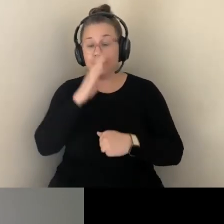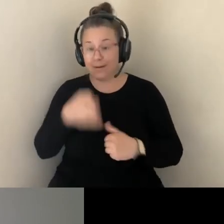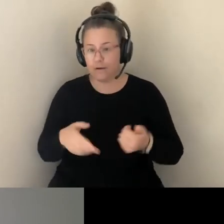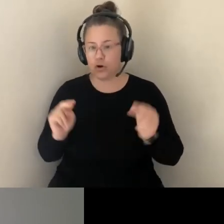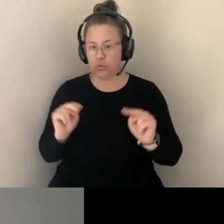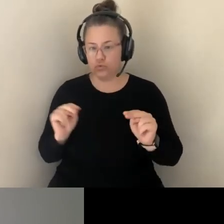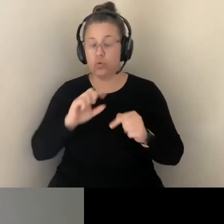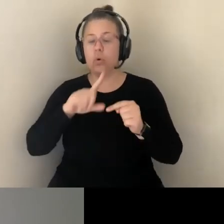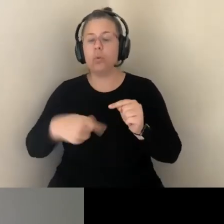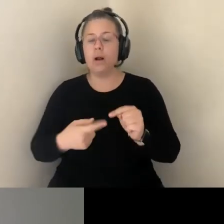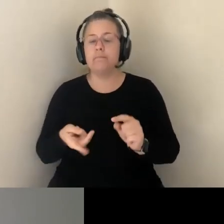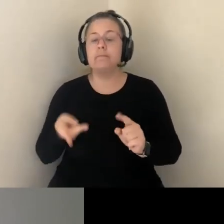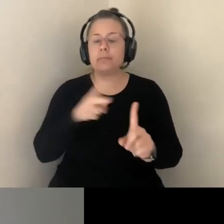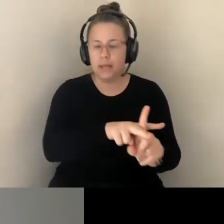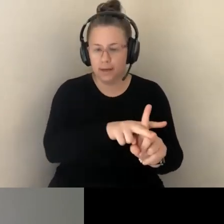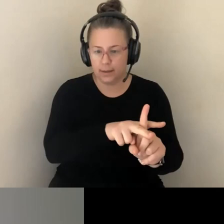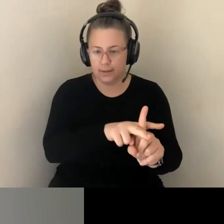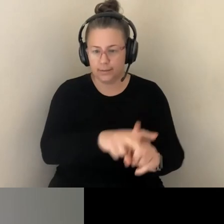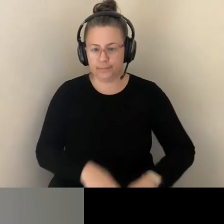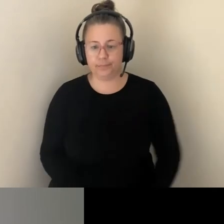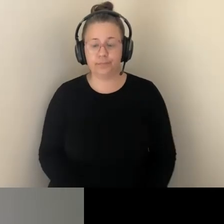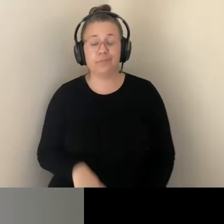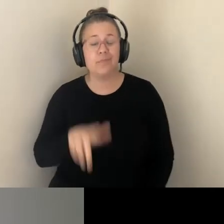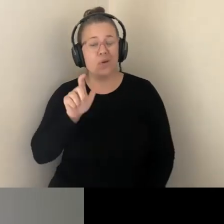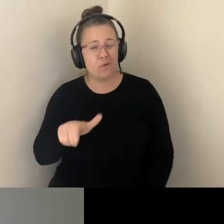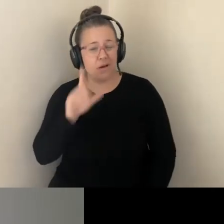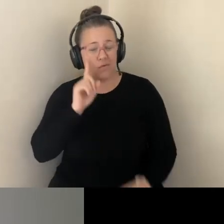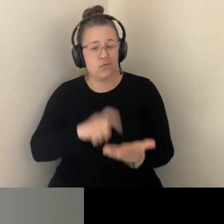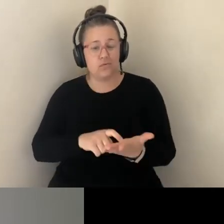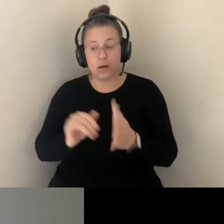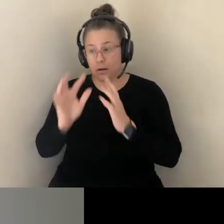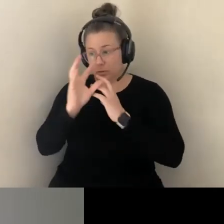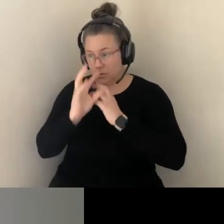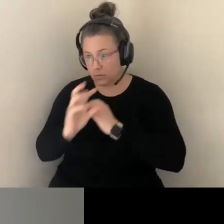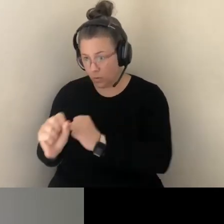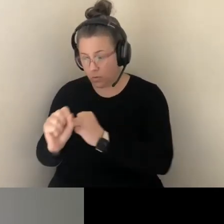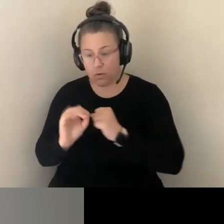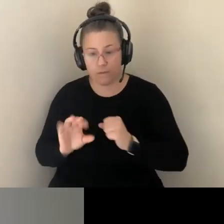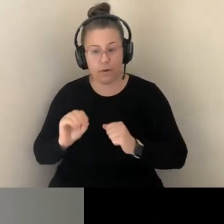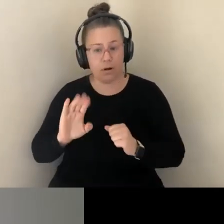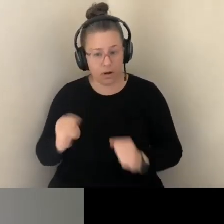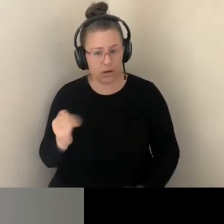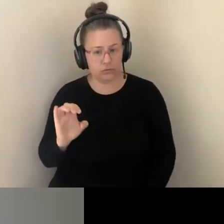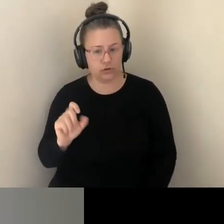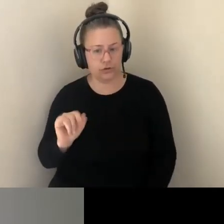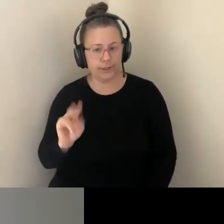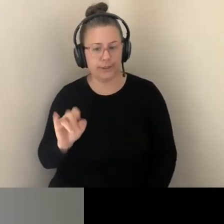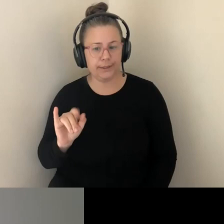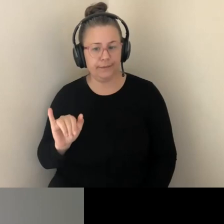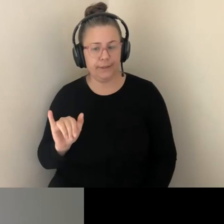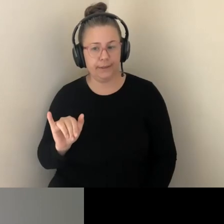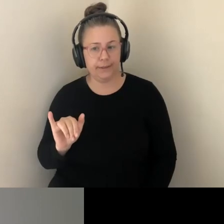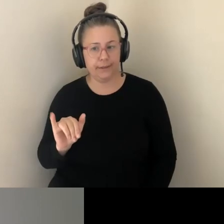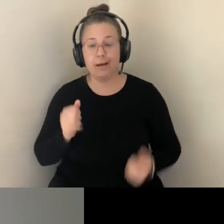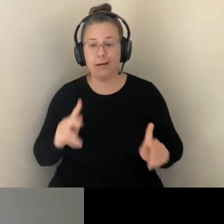UNDERSCORE THAT ALLURE OF OBJECTIVITY SOMETIMES ALLOWS US TO DEFEND THE IMPERMISSIBLE WITH THE BEST